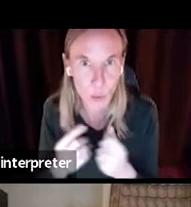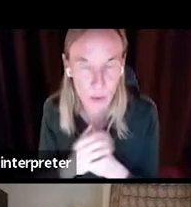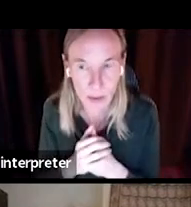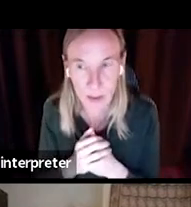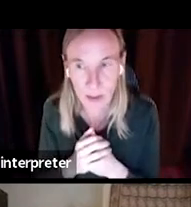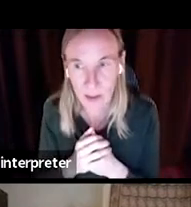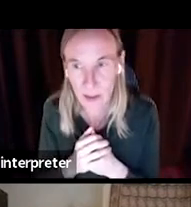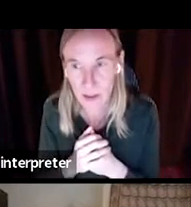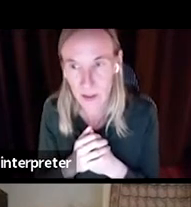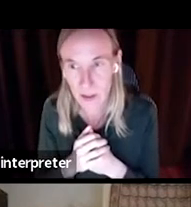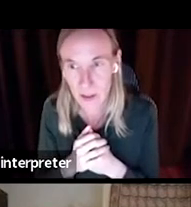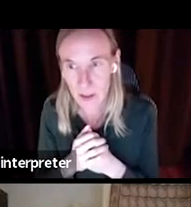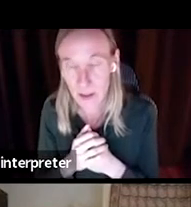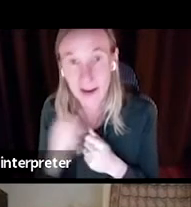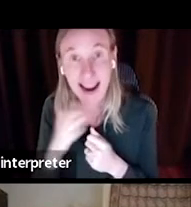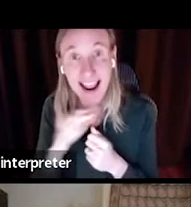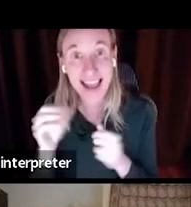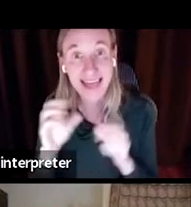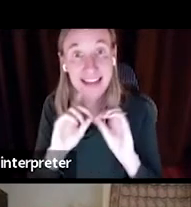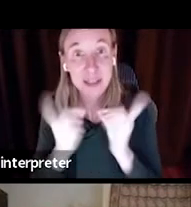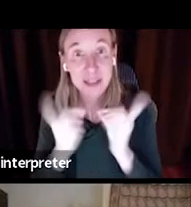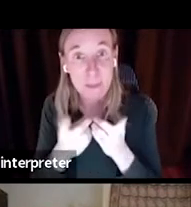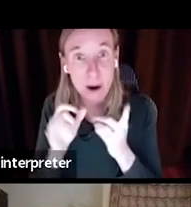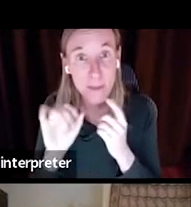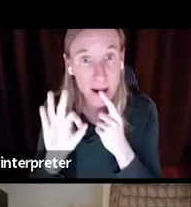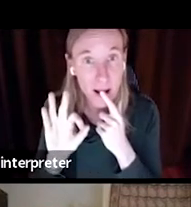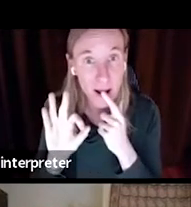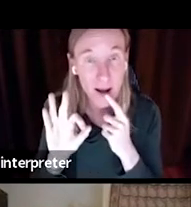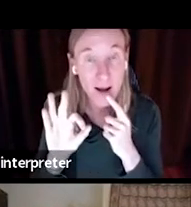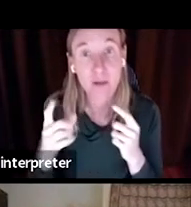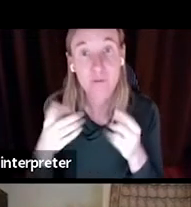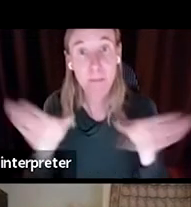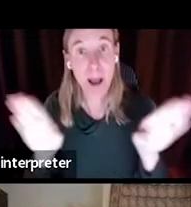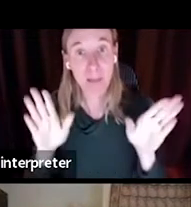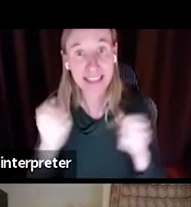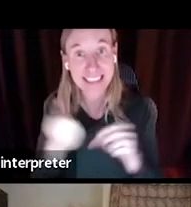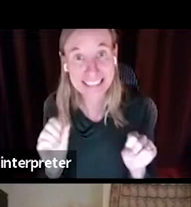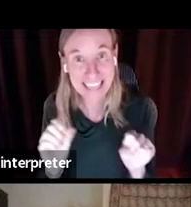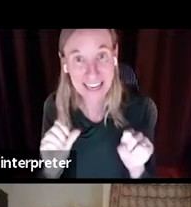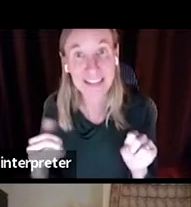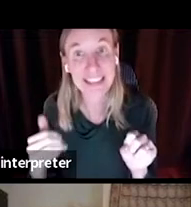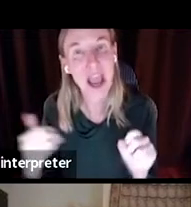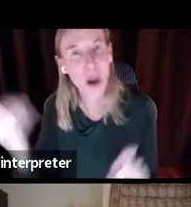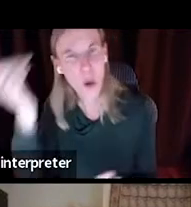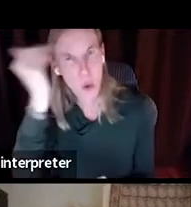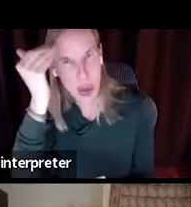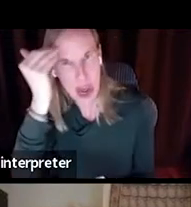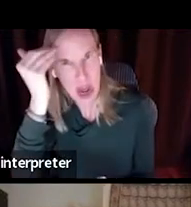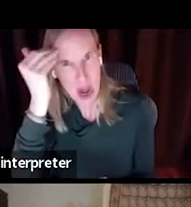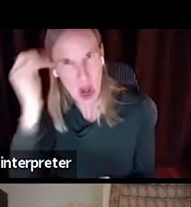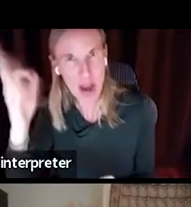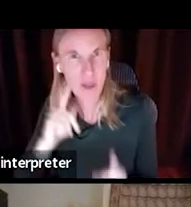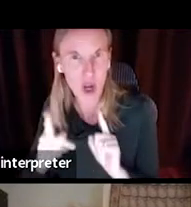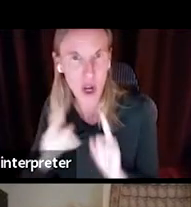And then Department of Public Safety has at least been aware of the conversation,